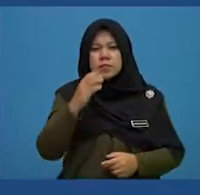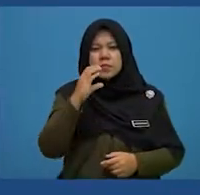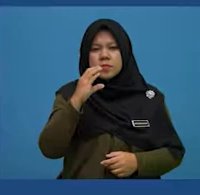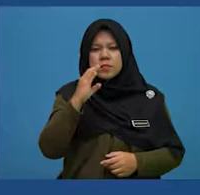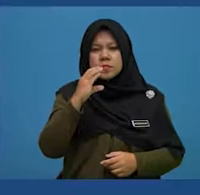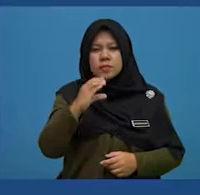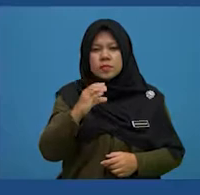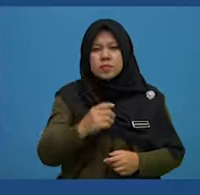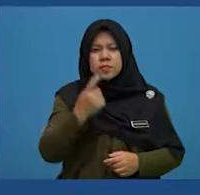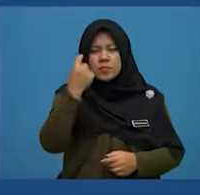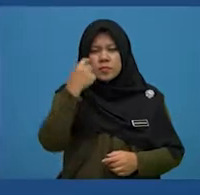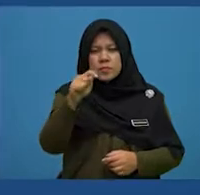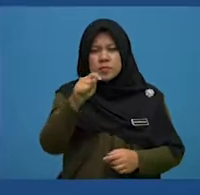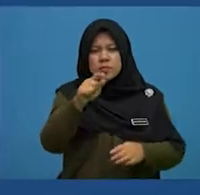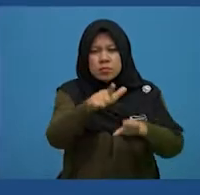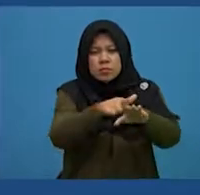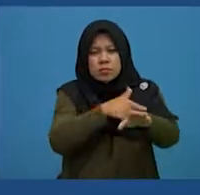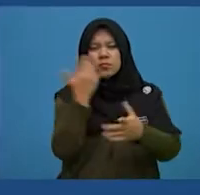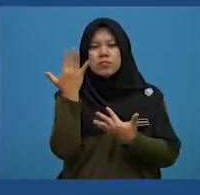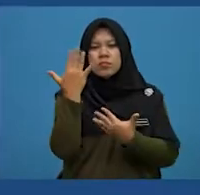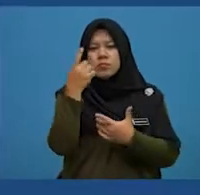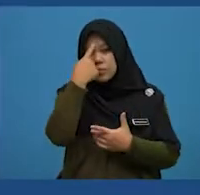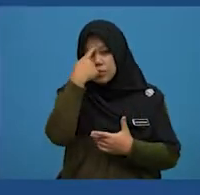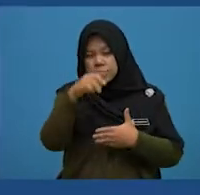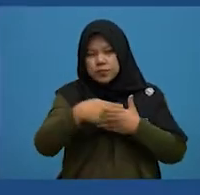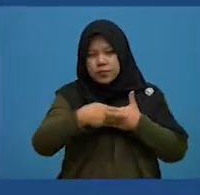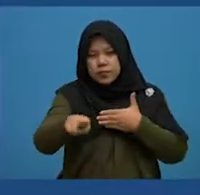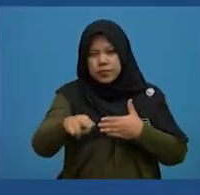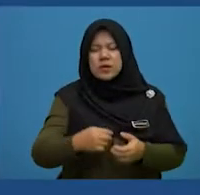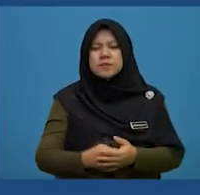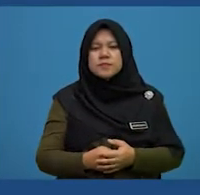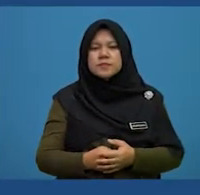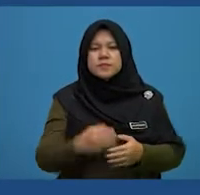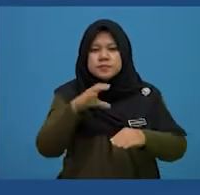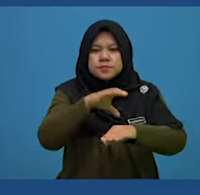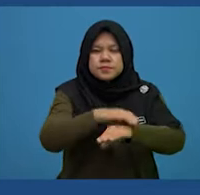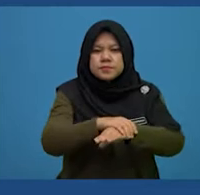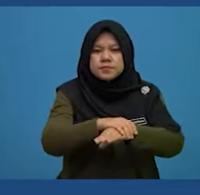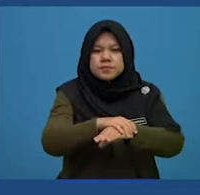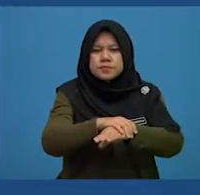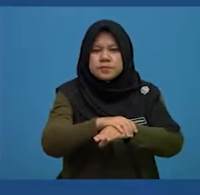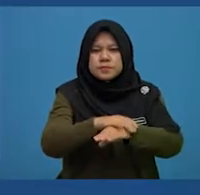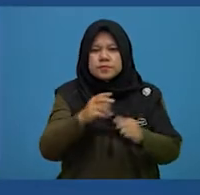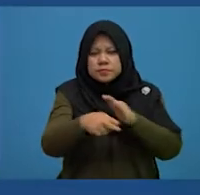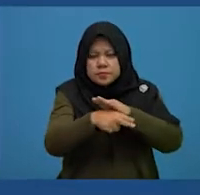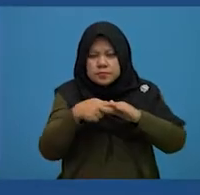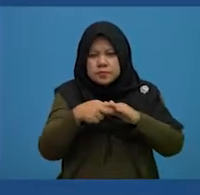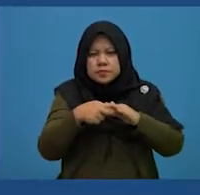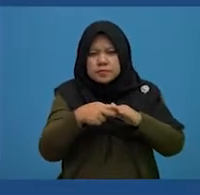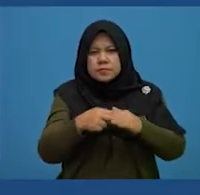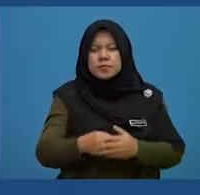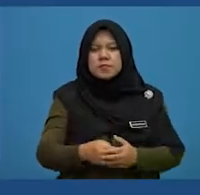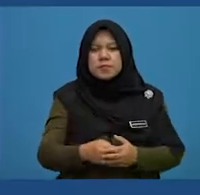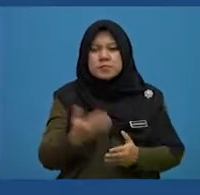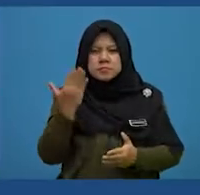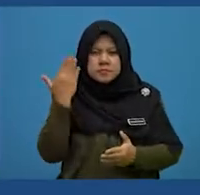C, the long wait for delivery. The word catch refers to a hidden or